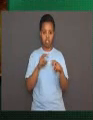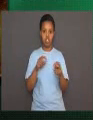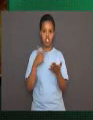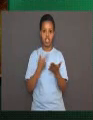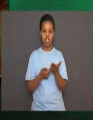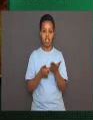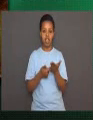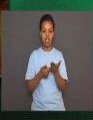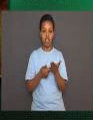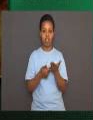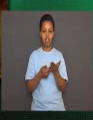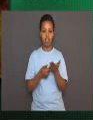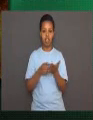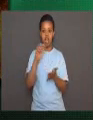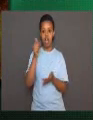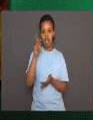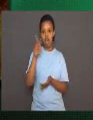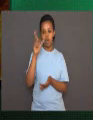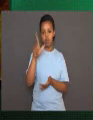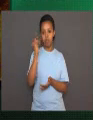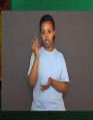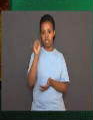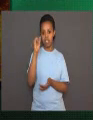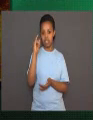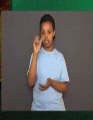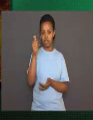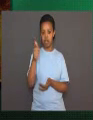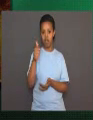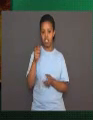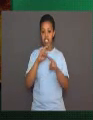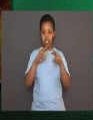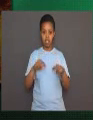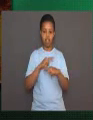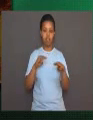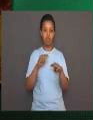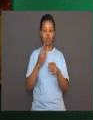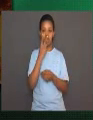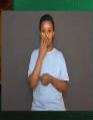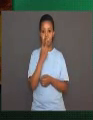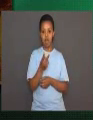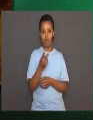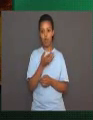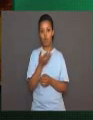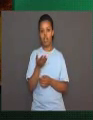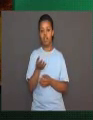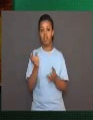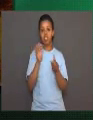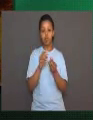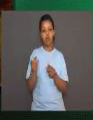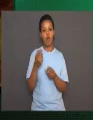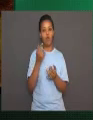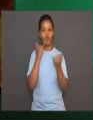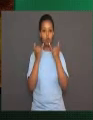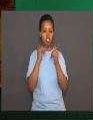sea slug Aplesia has provided scientists with much information on how